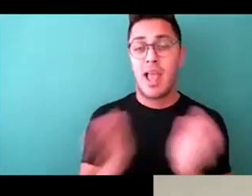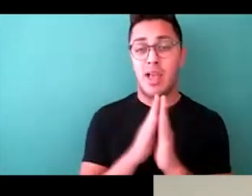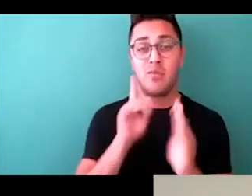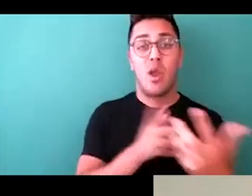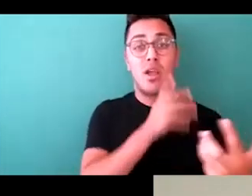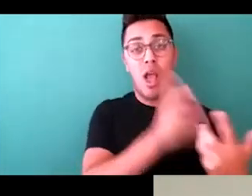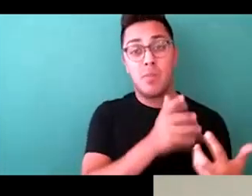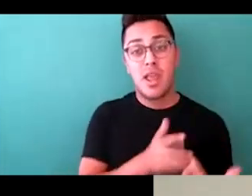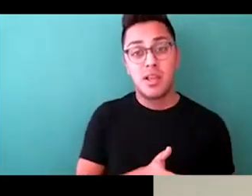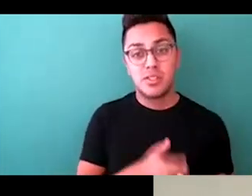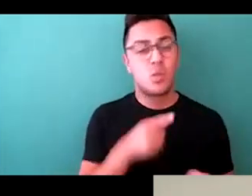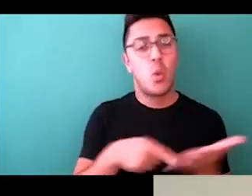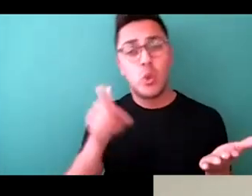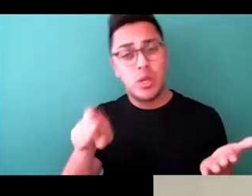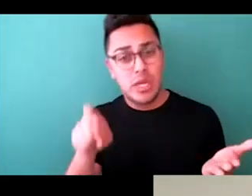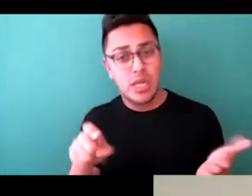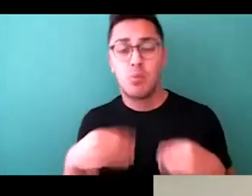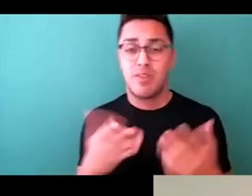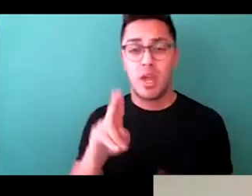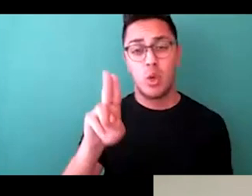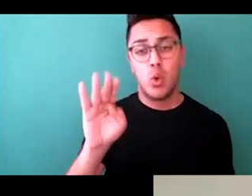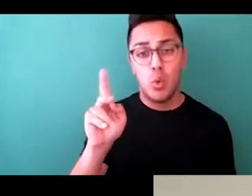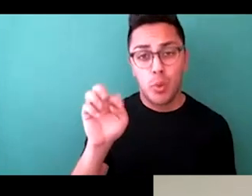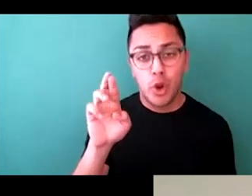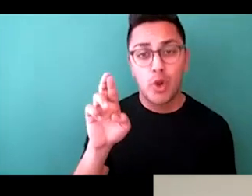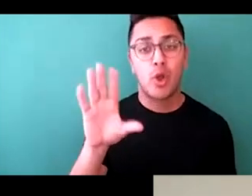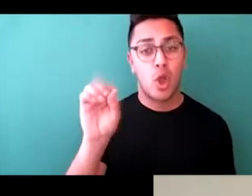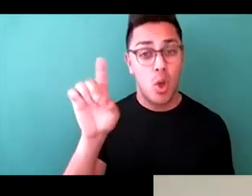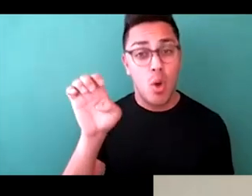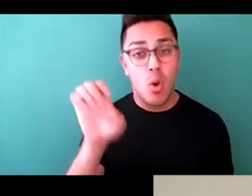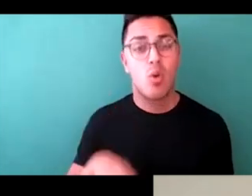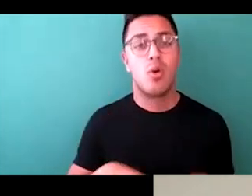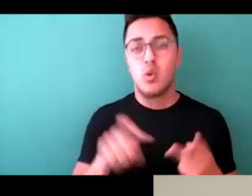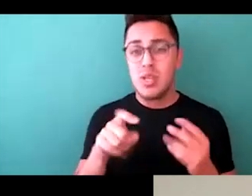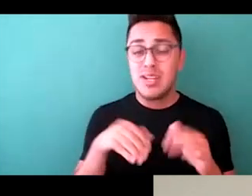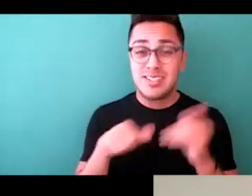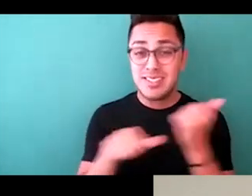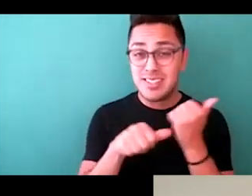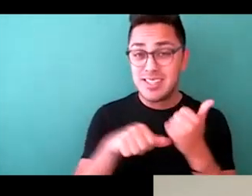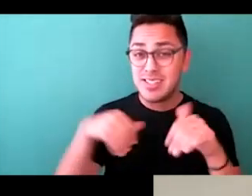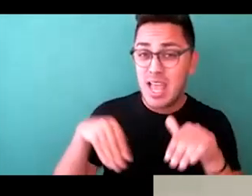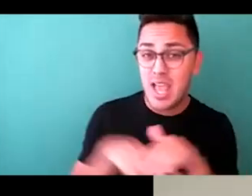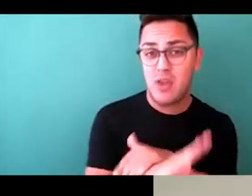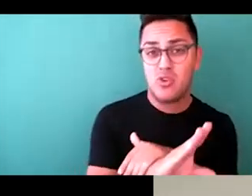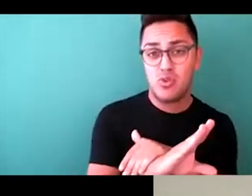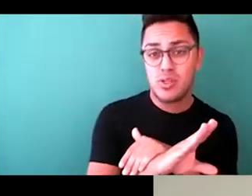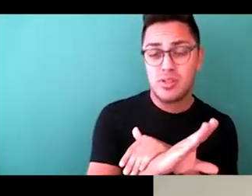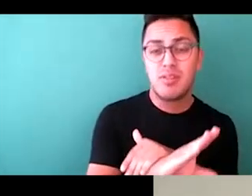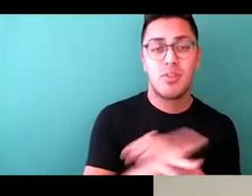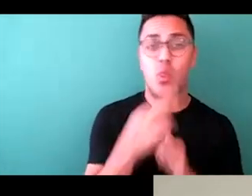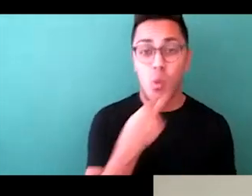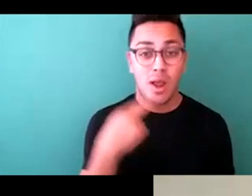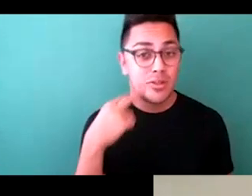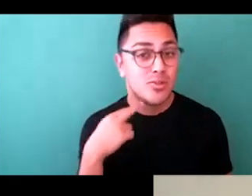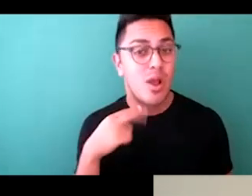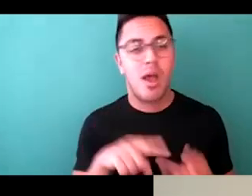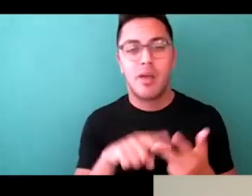what do you need? We're providing you with an Uber code. Um, do you need assistance entering the, the, the, the, the, restaurant, the